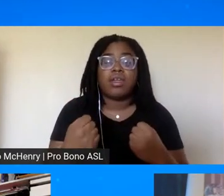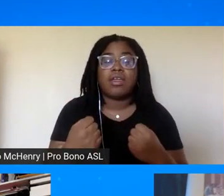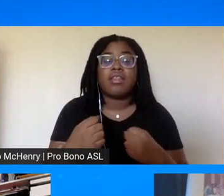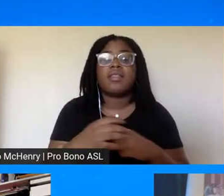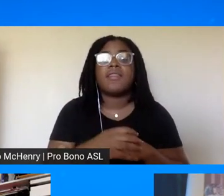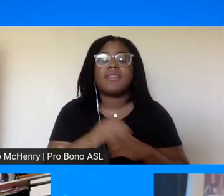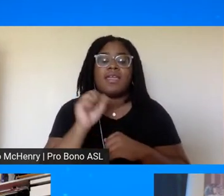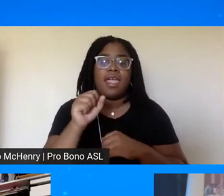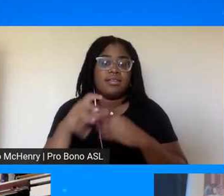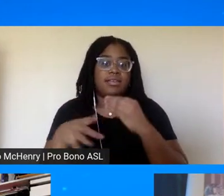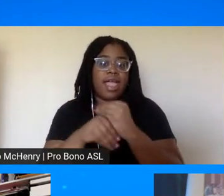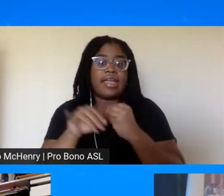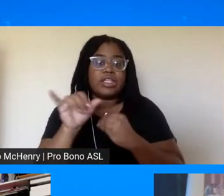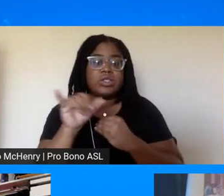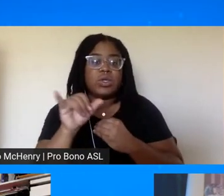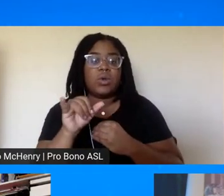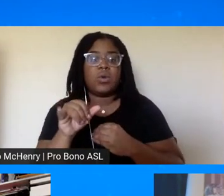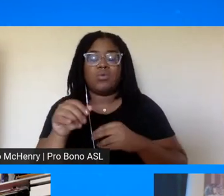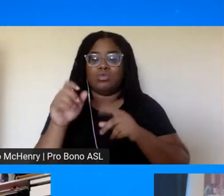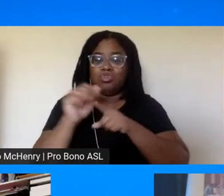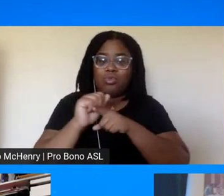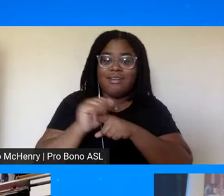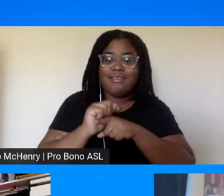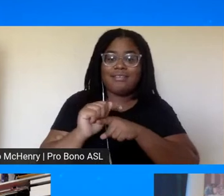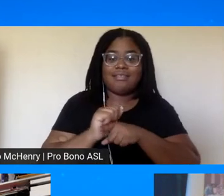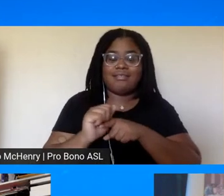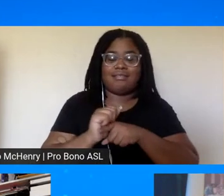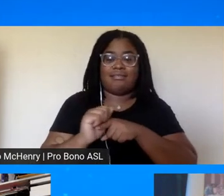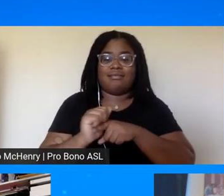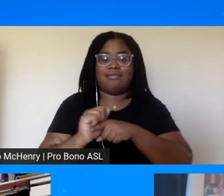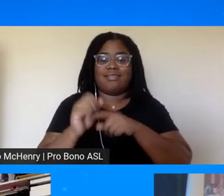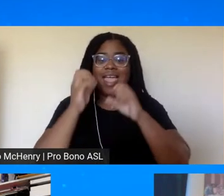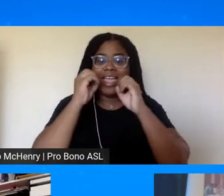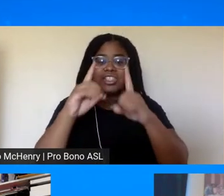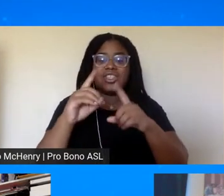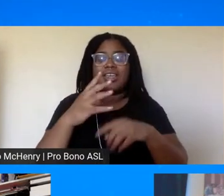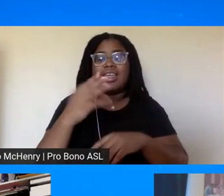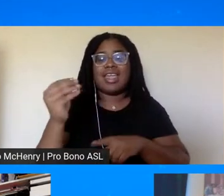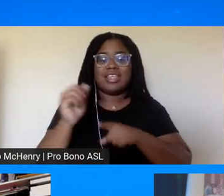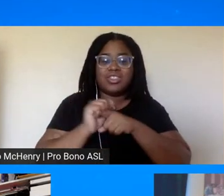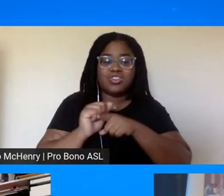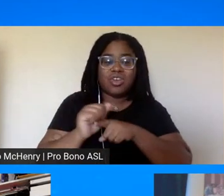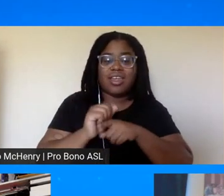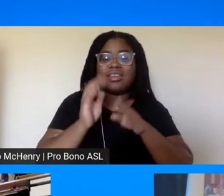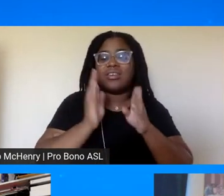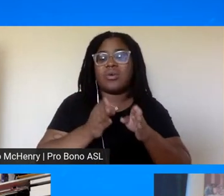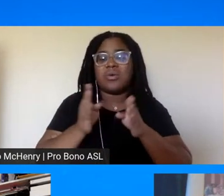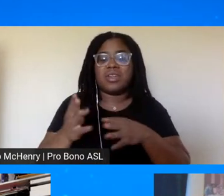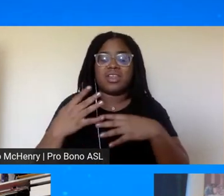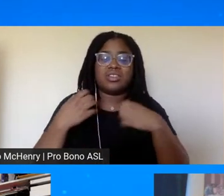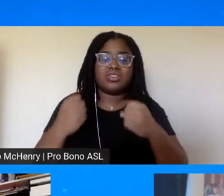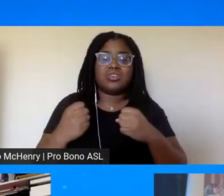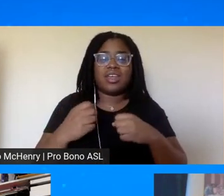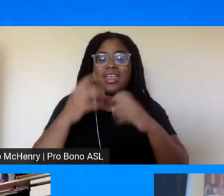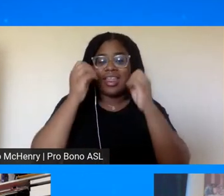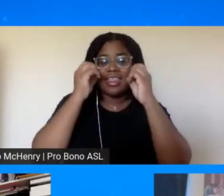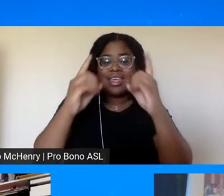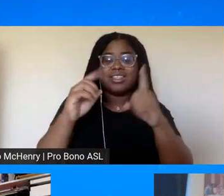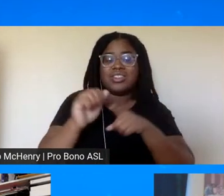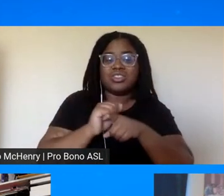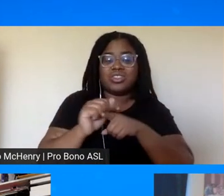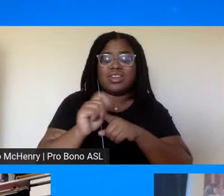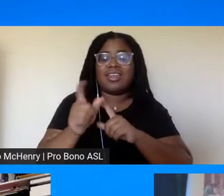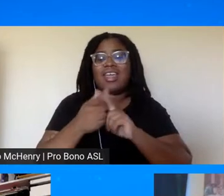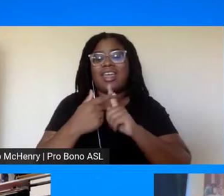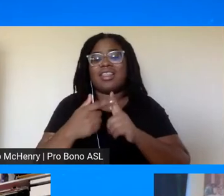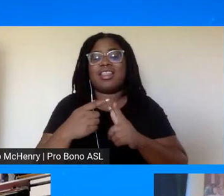reiterated what Dr. King mentioned about training. Be educated and trained. Coordinate and know your strengths. Be educated and trained. And then we want